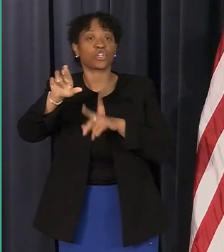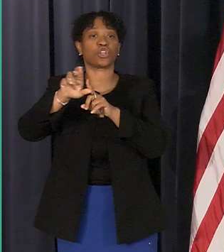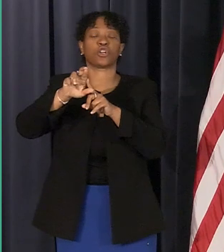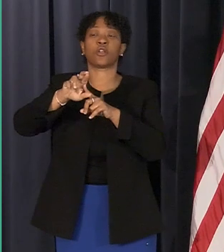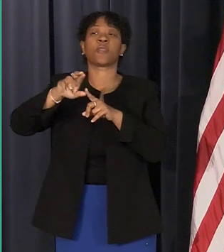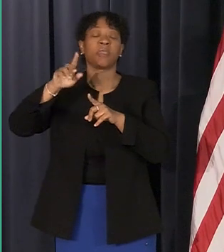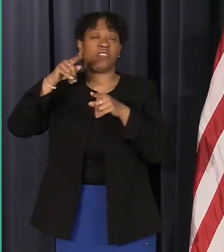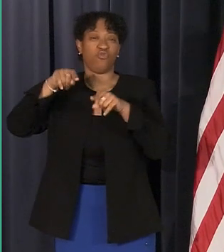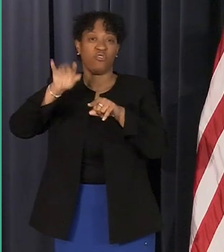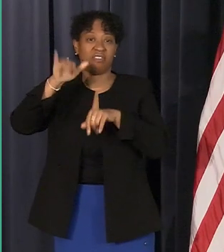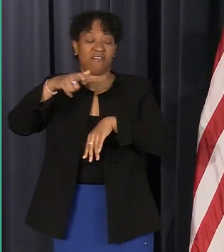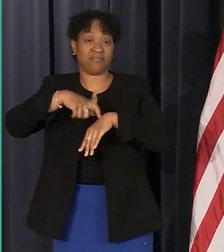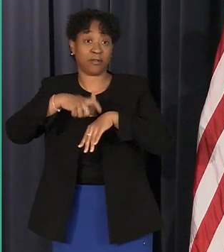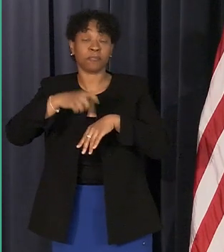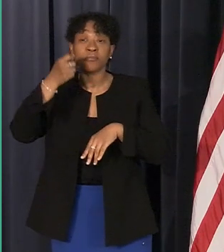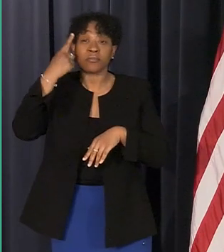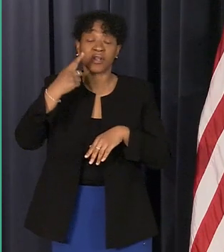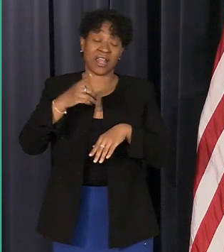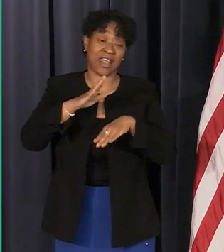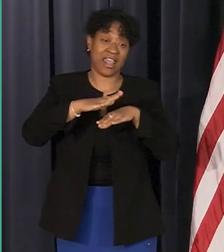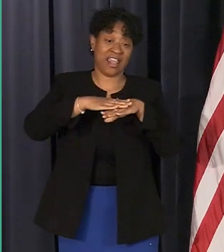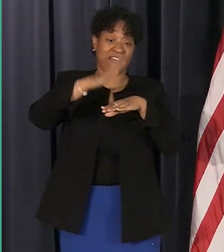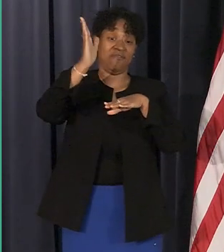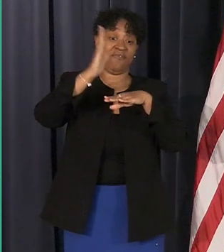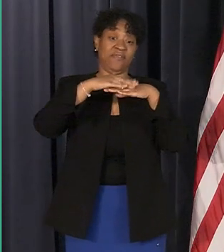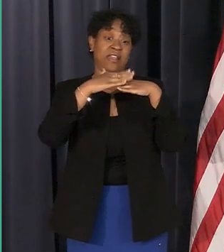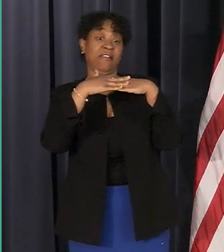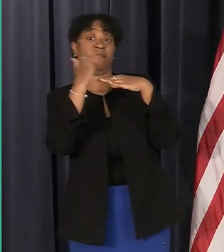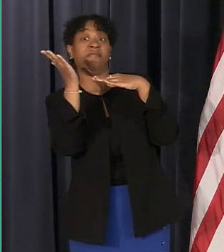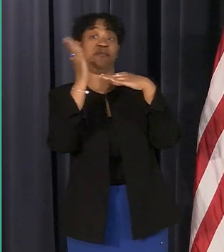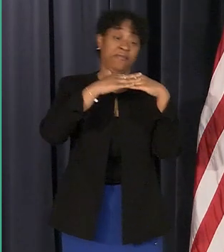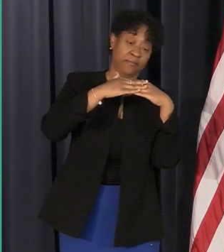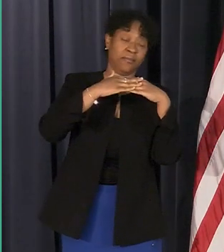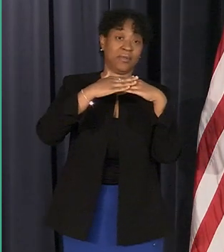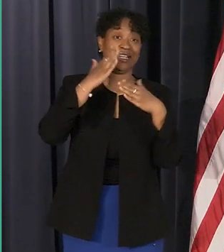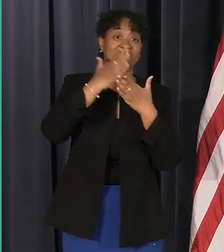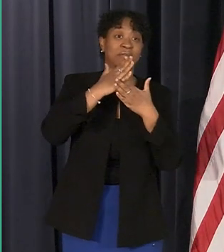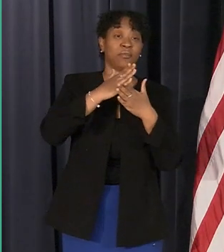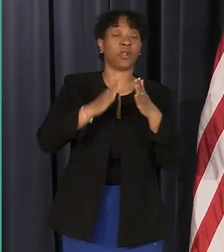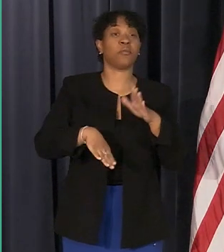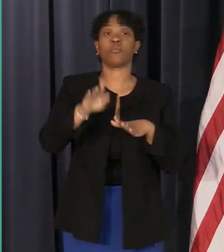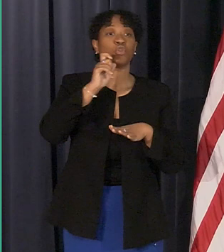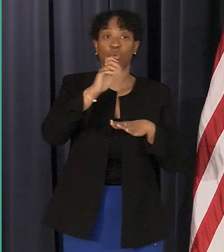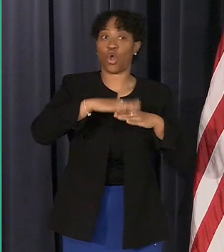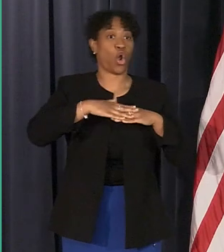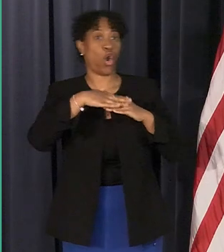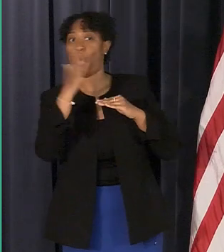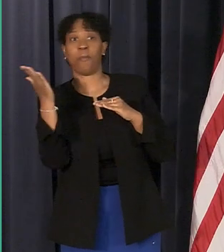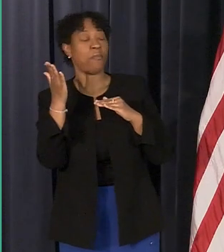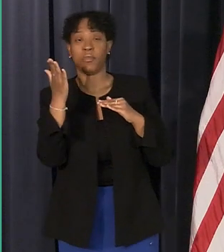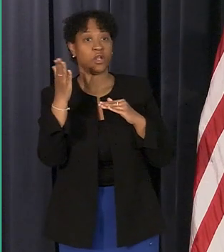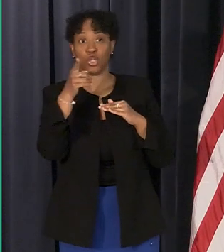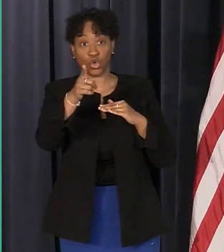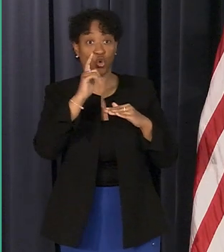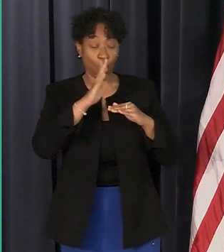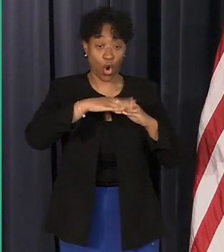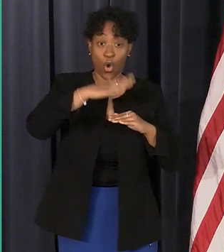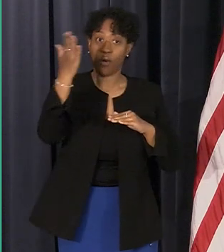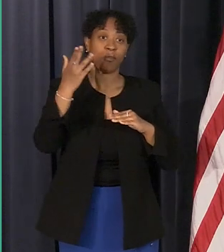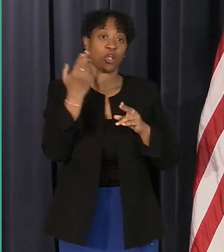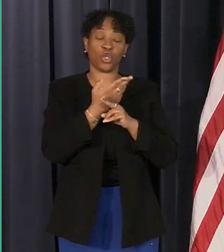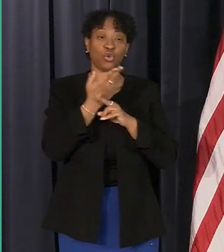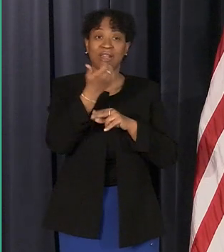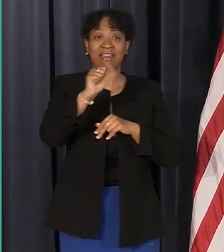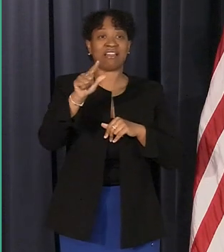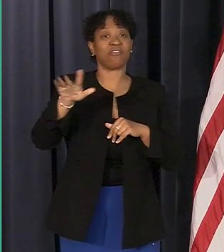obviously if there's a flap that's going to stop it from coming back into the house you don't want to open it up by using uh any